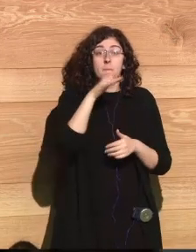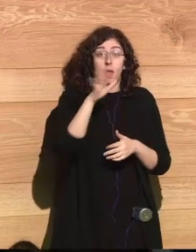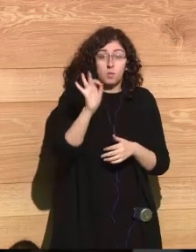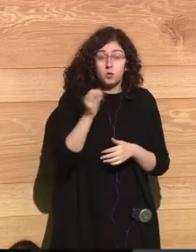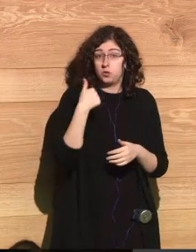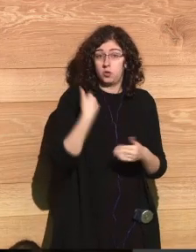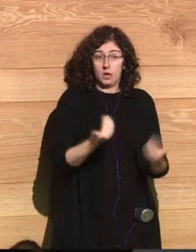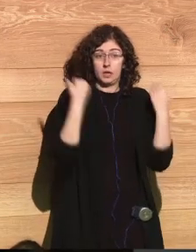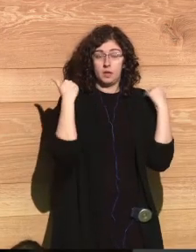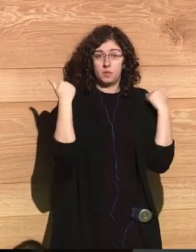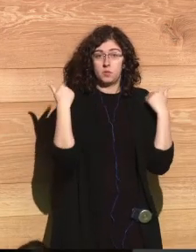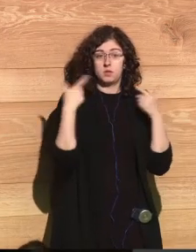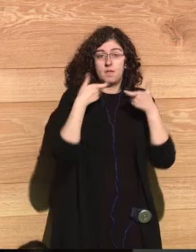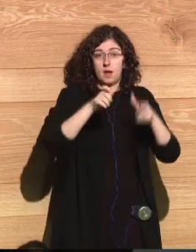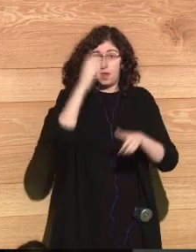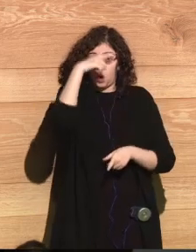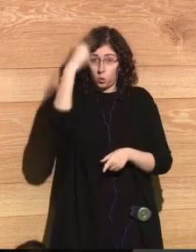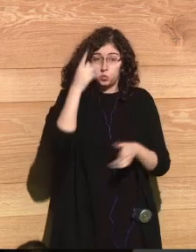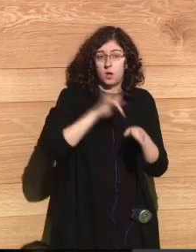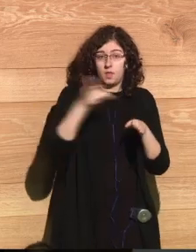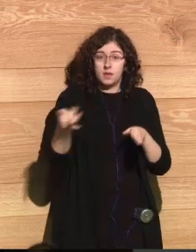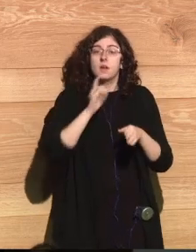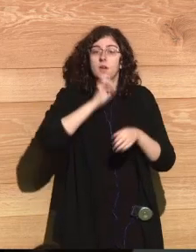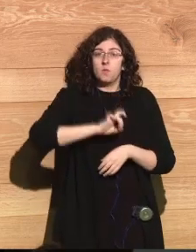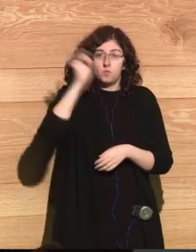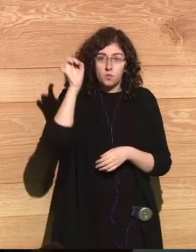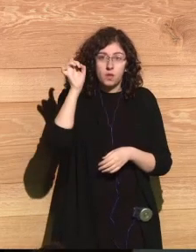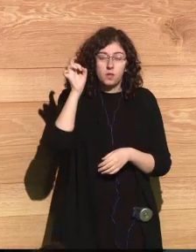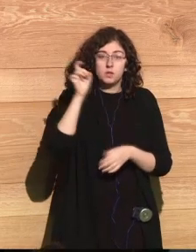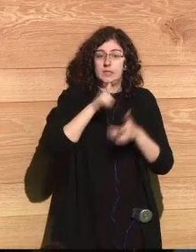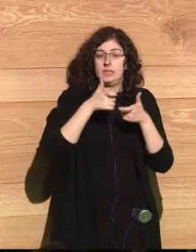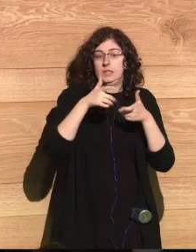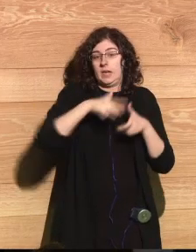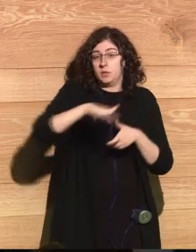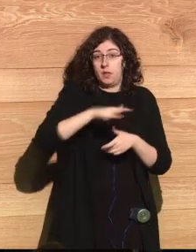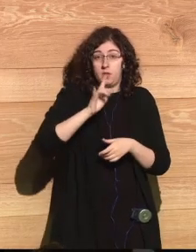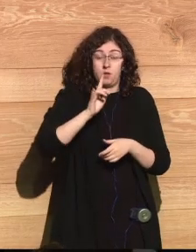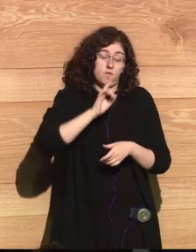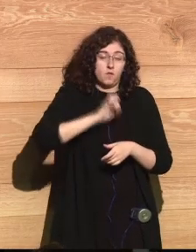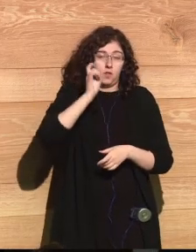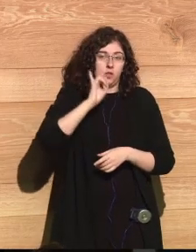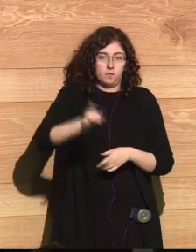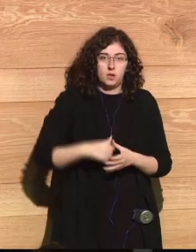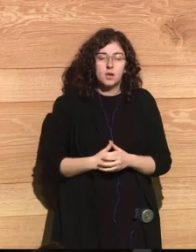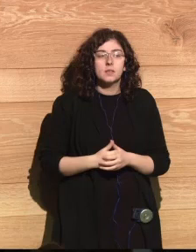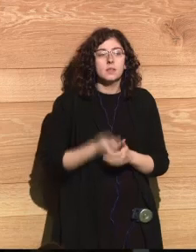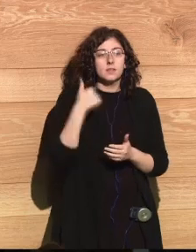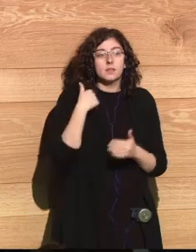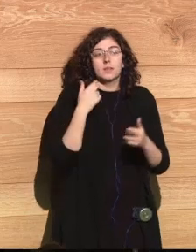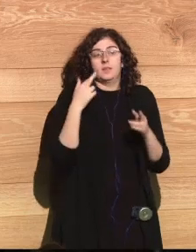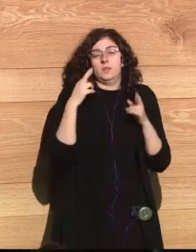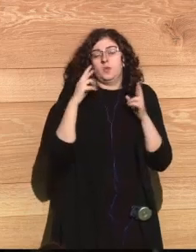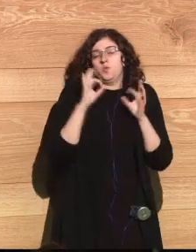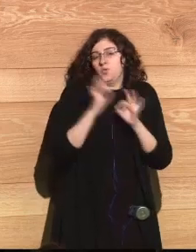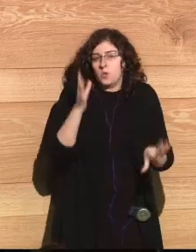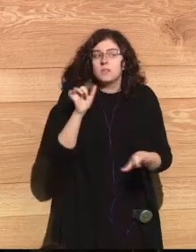Gonzalo I am in charge of digital culture here at the foundation and I am lucky